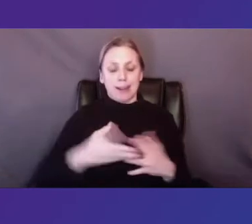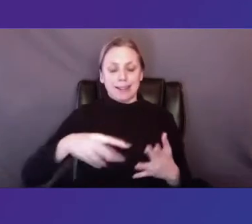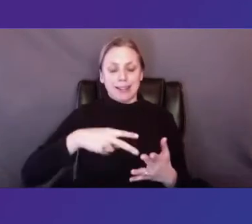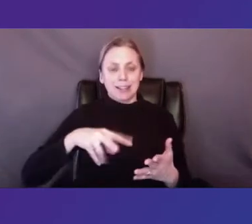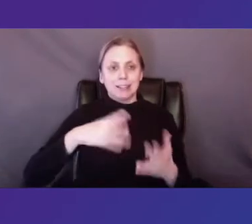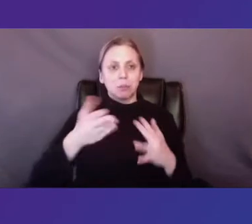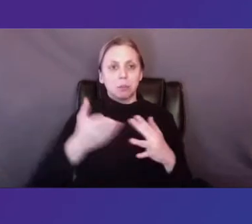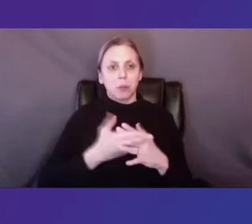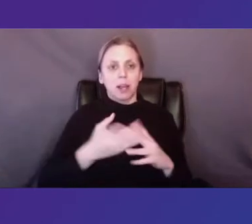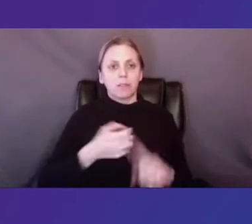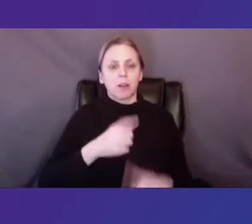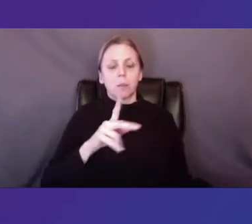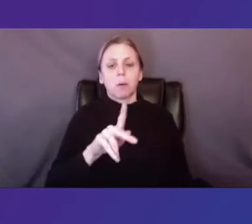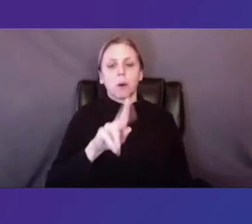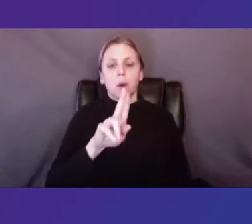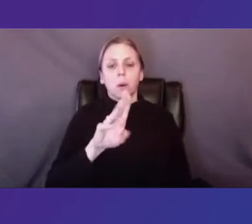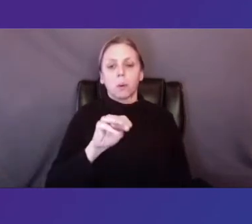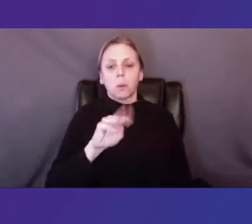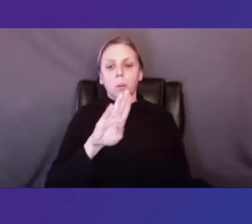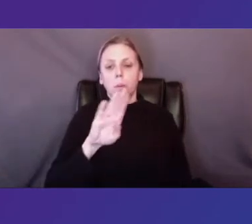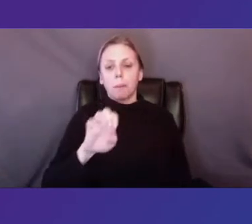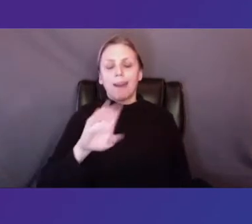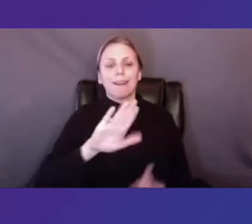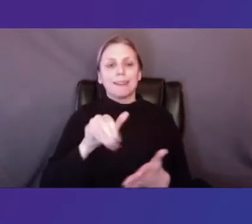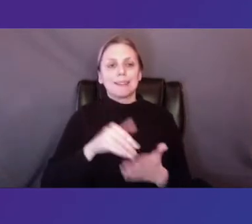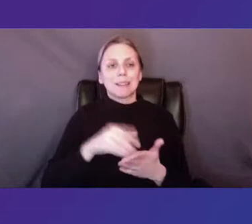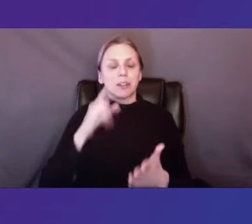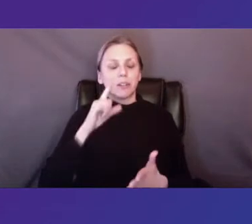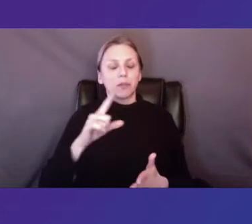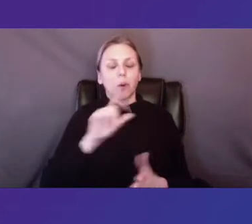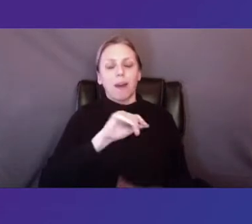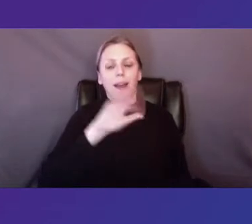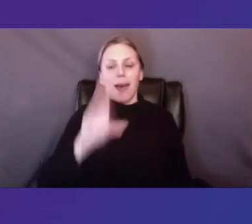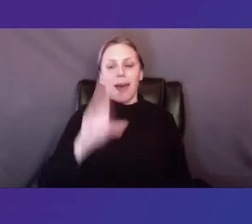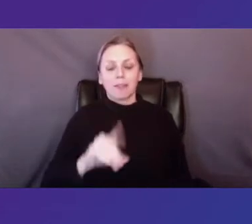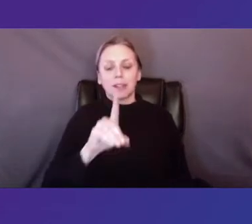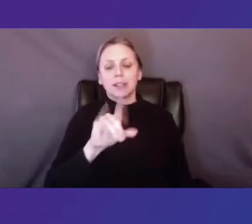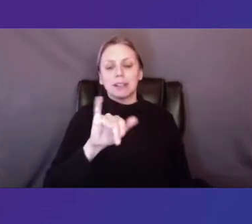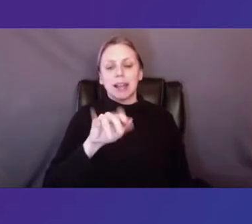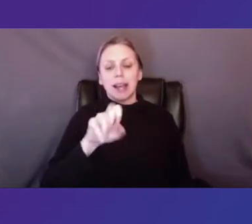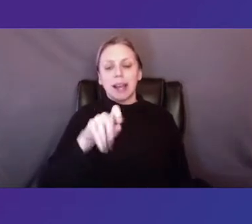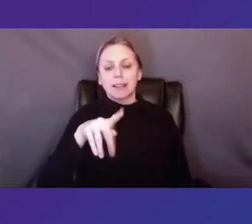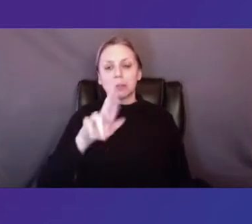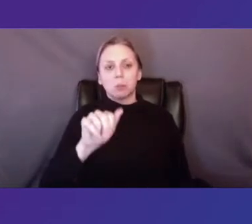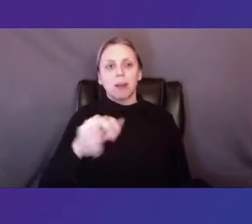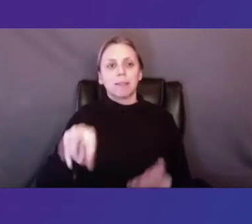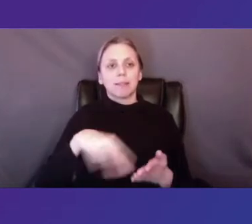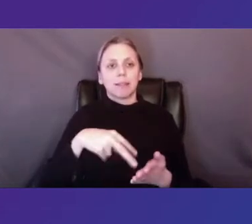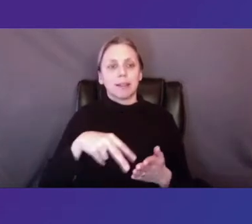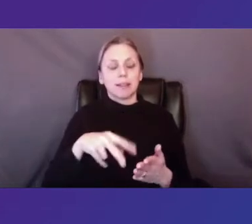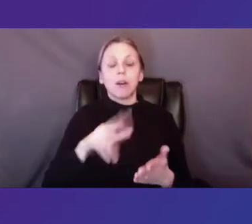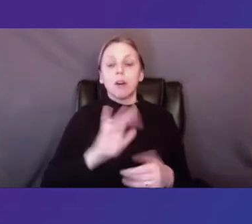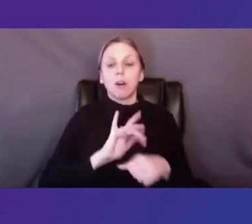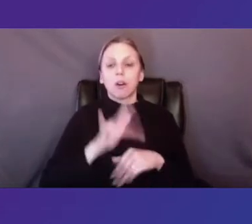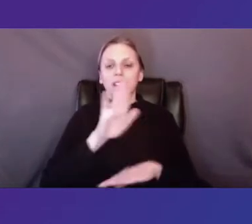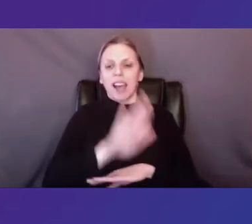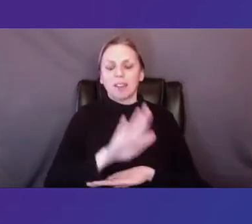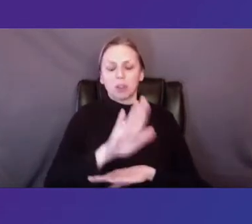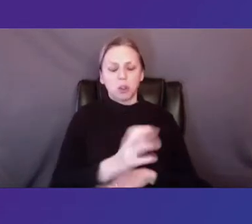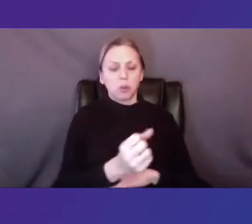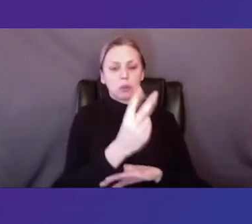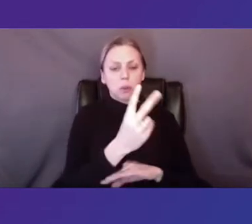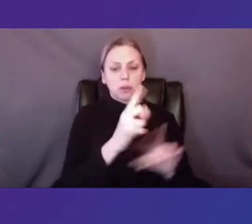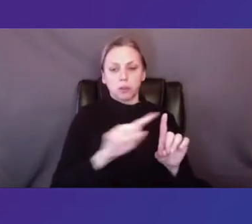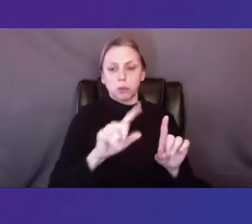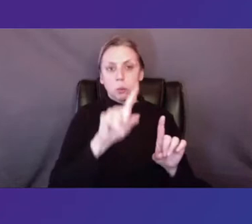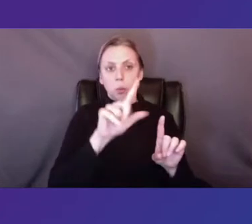for African and Diaspora Dance. Early afternoon sessions run from 12 PM to